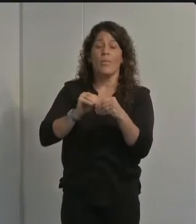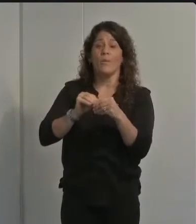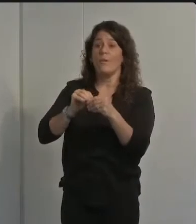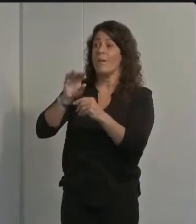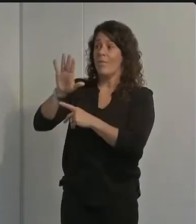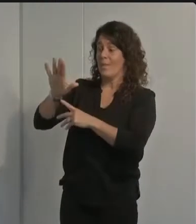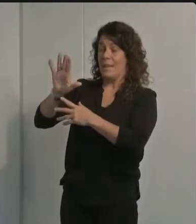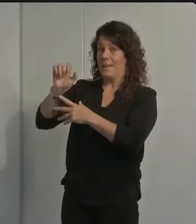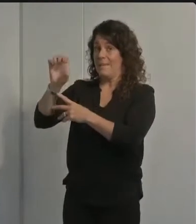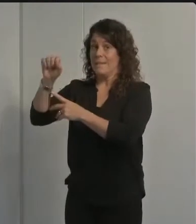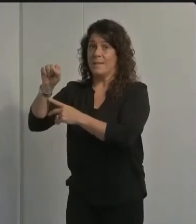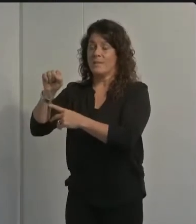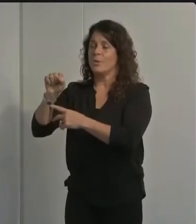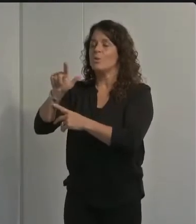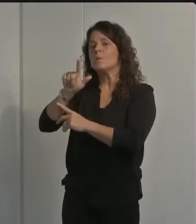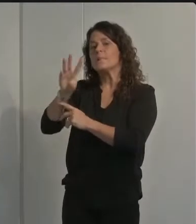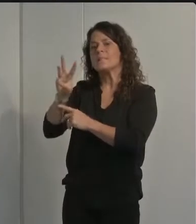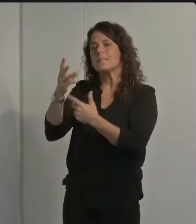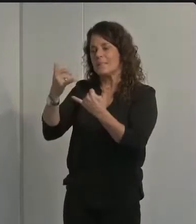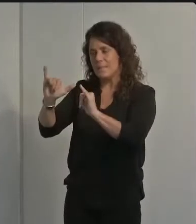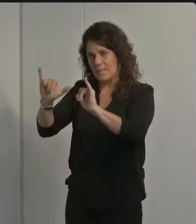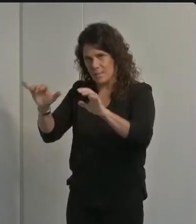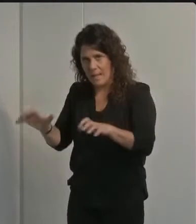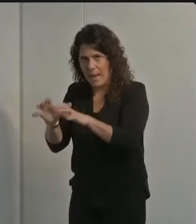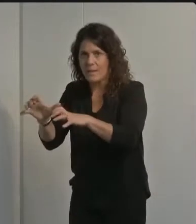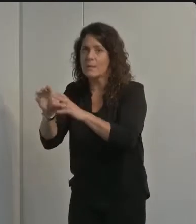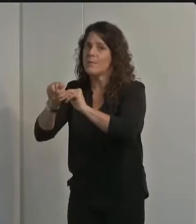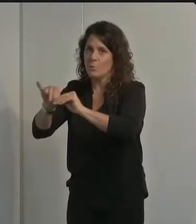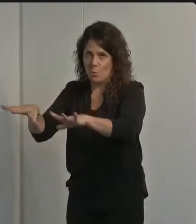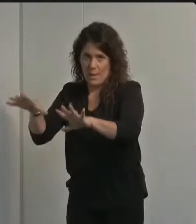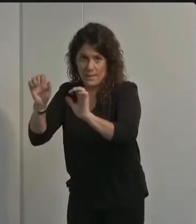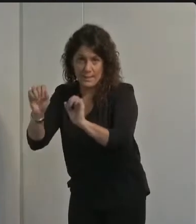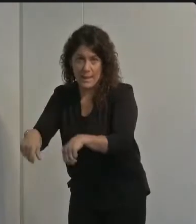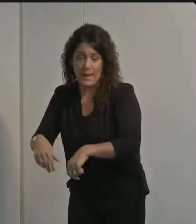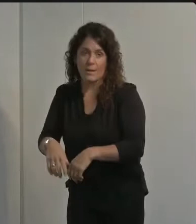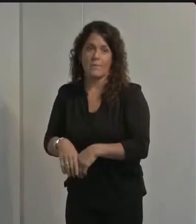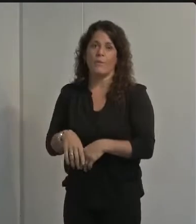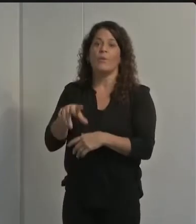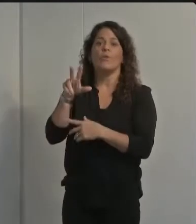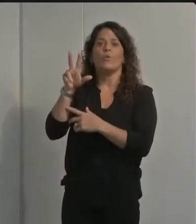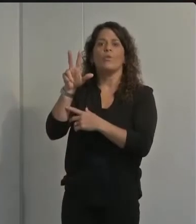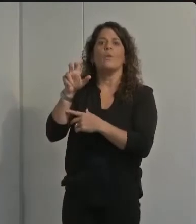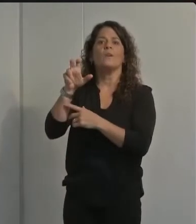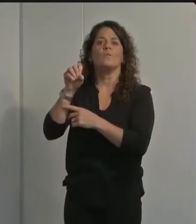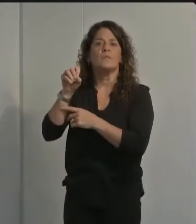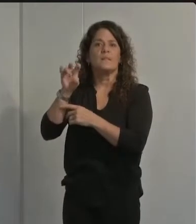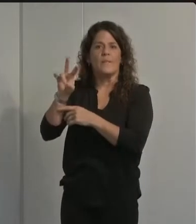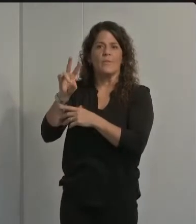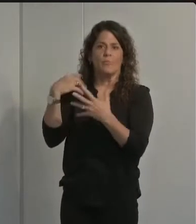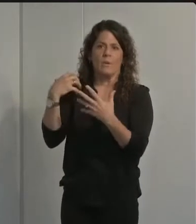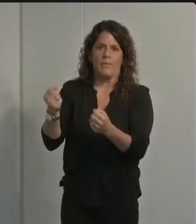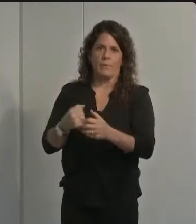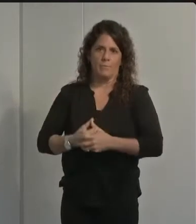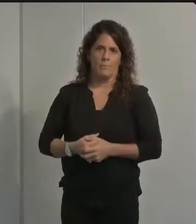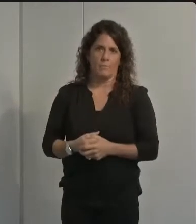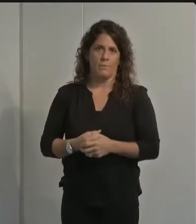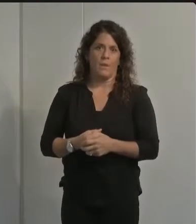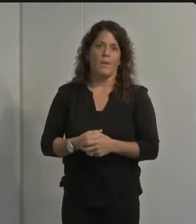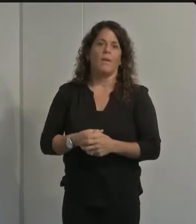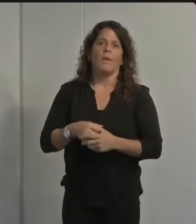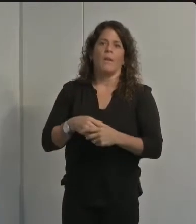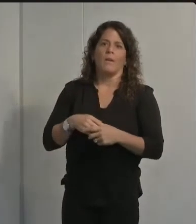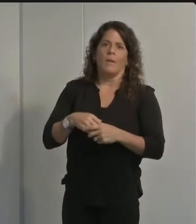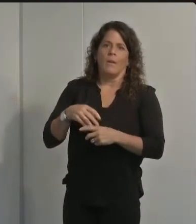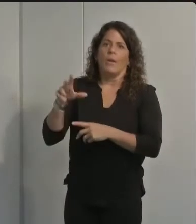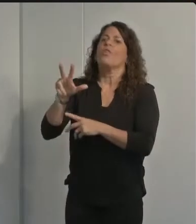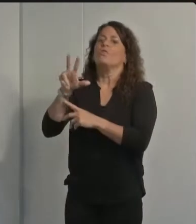26 are currently active and still infectious and 370 have recovered this recent rise in cases has put isla